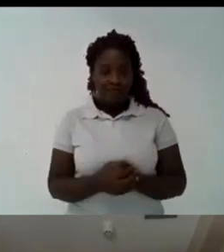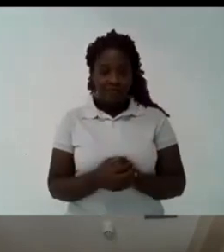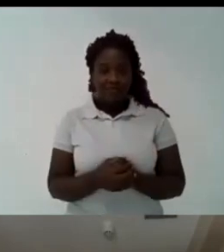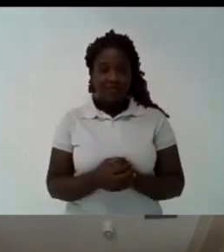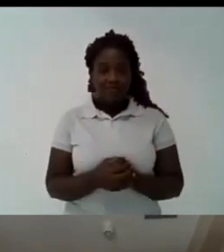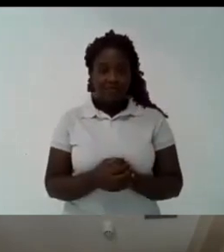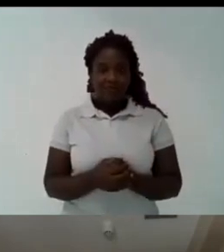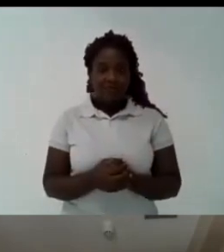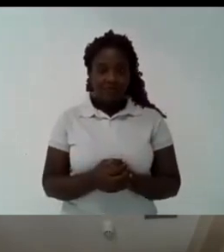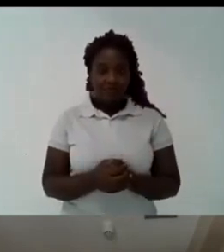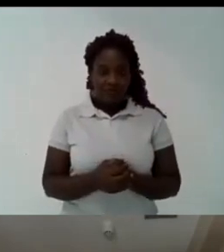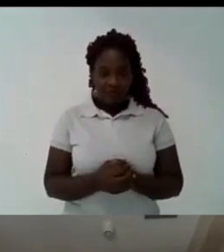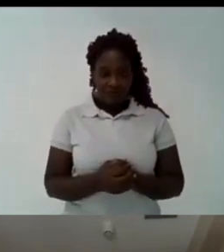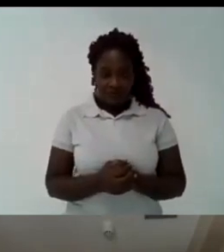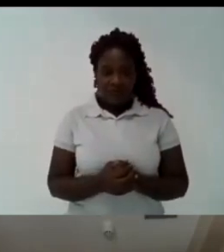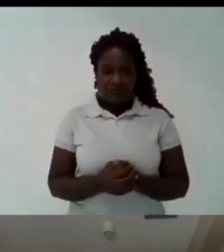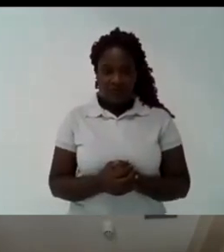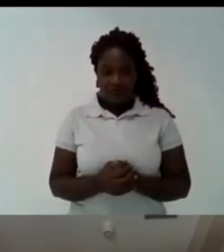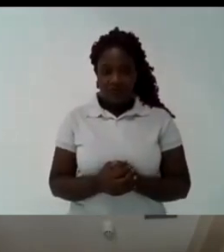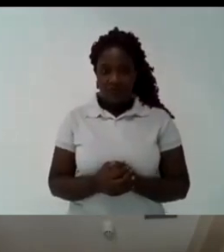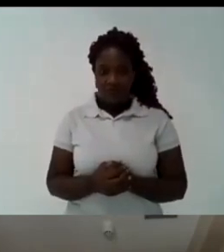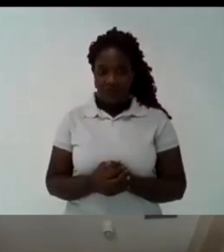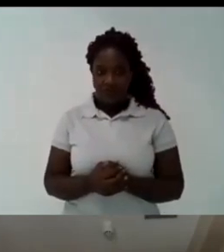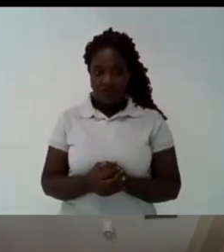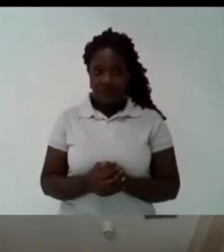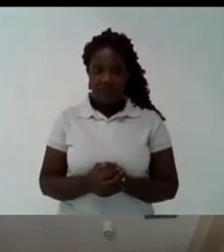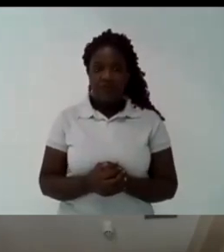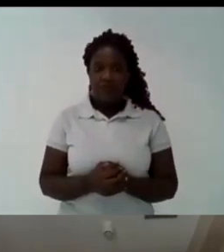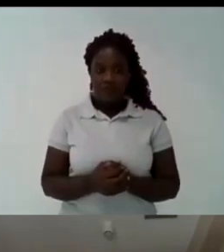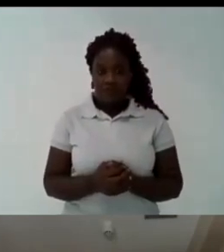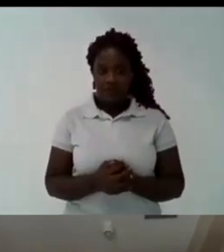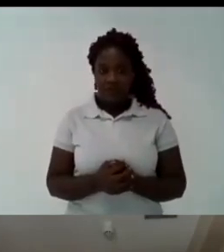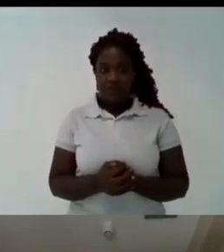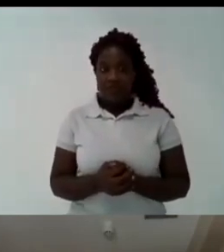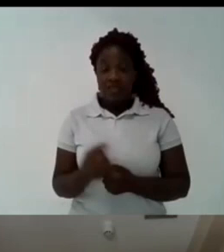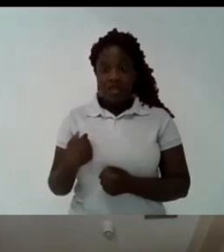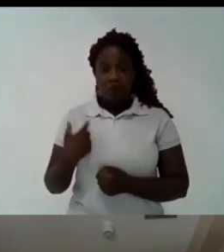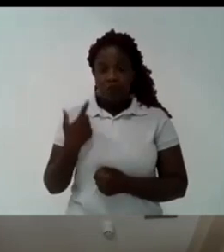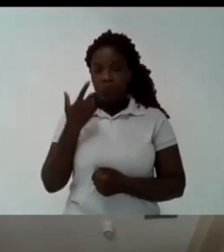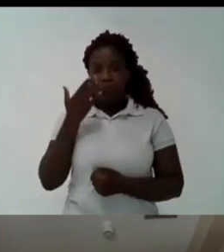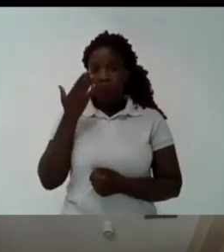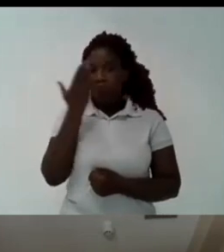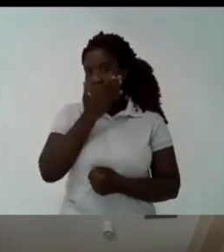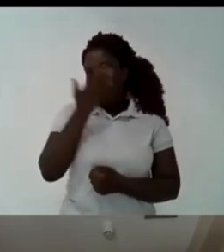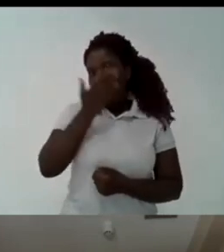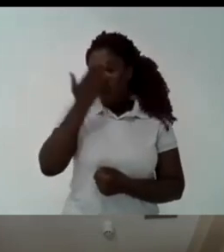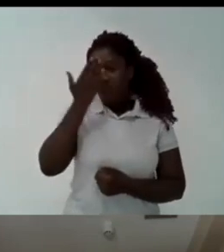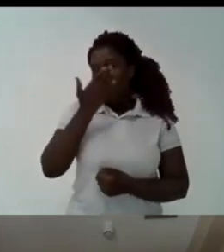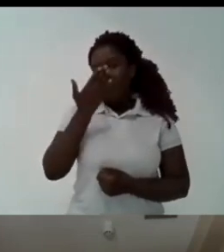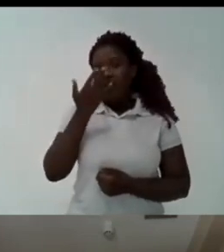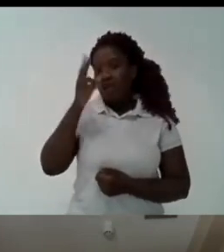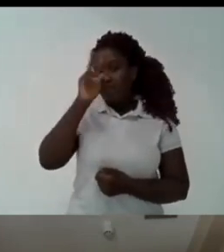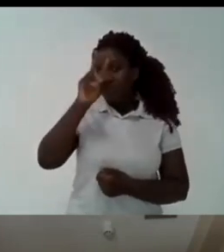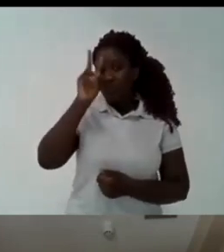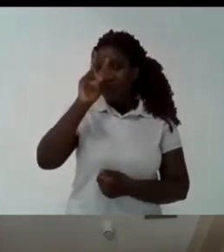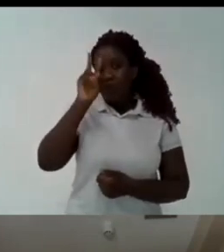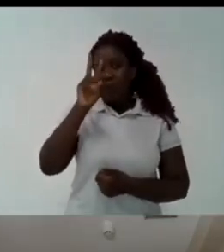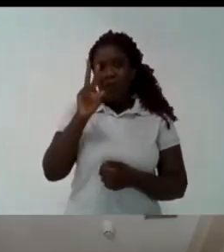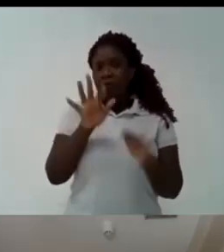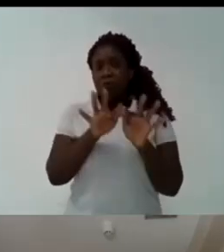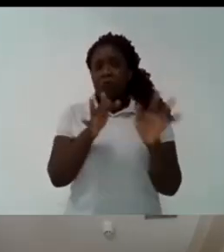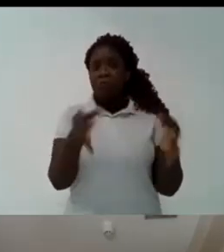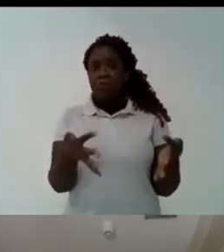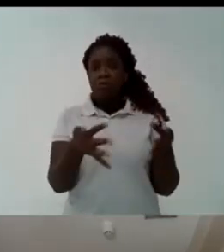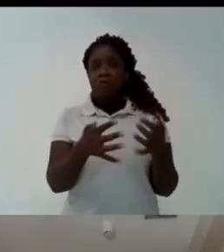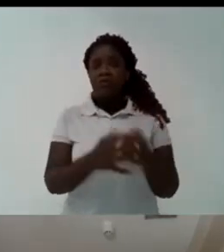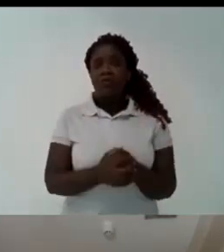for all of you who live abroad who perhaps are not here in brazil following